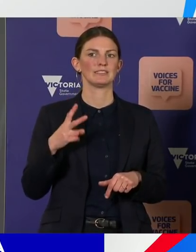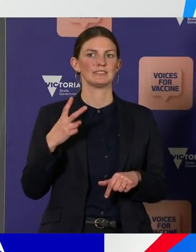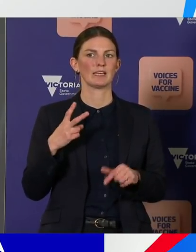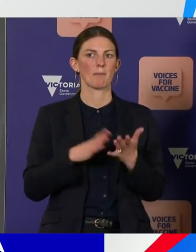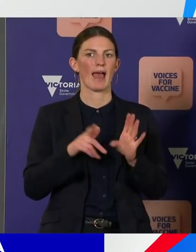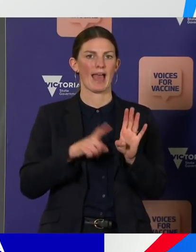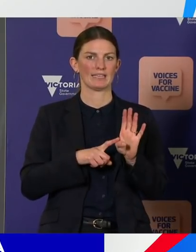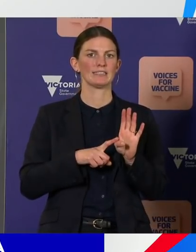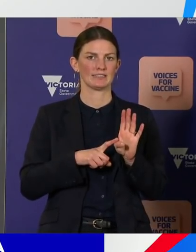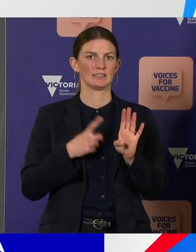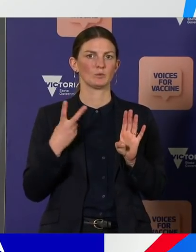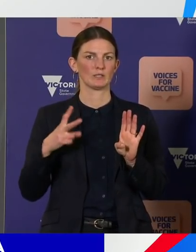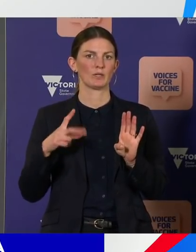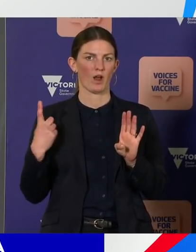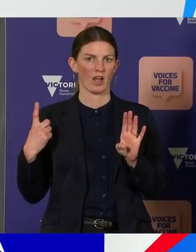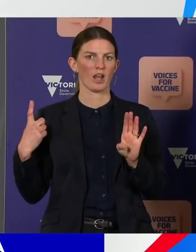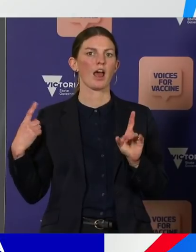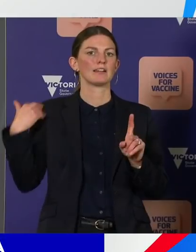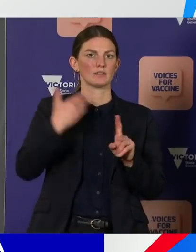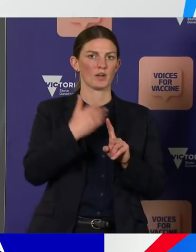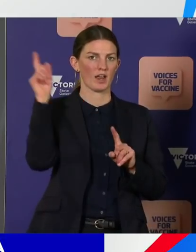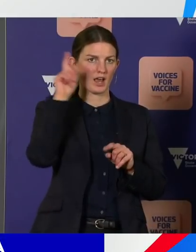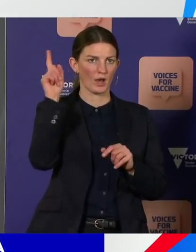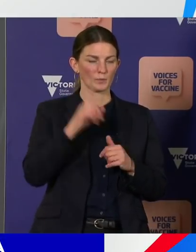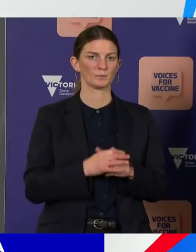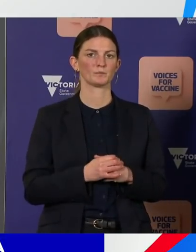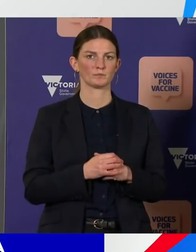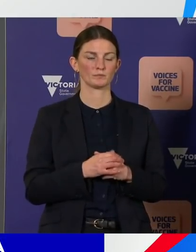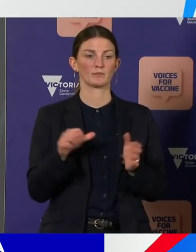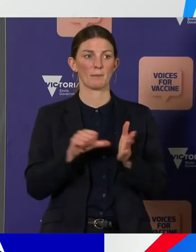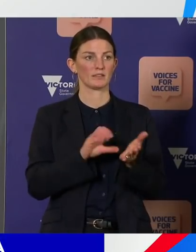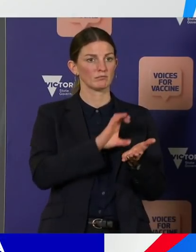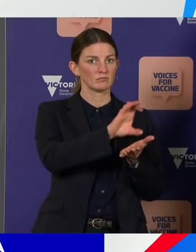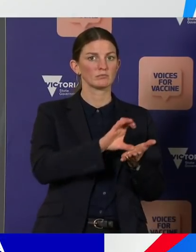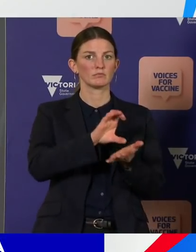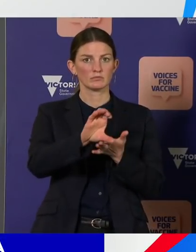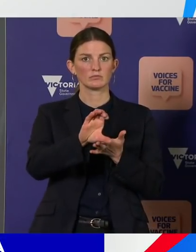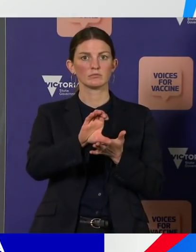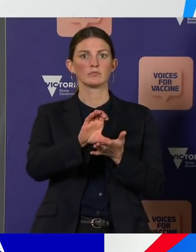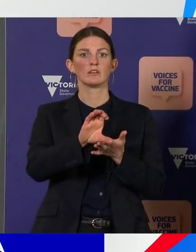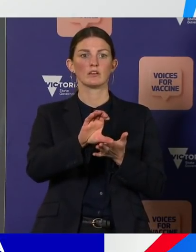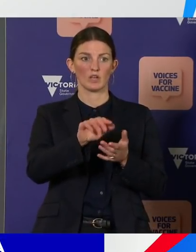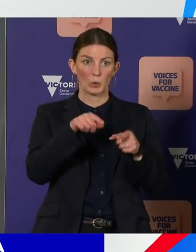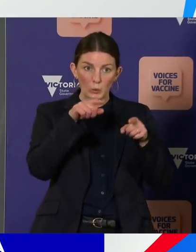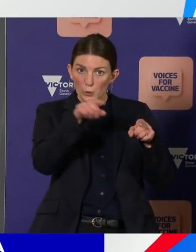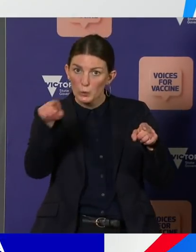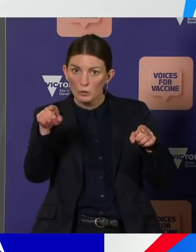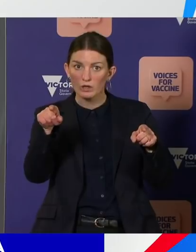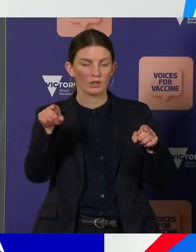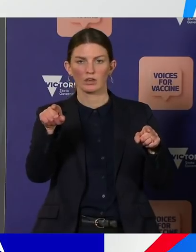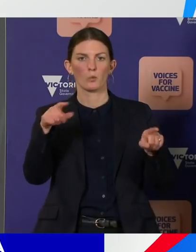grant will be allocated to the landlord up to $1,500,